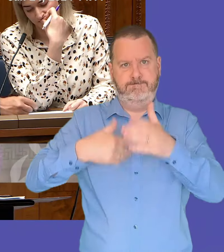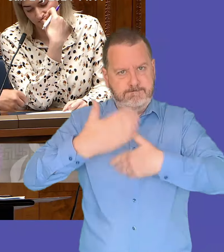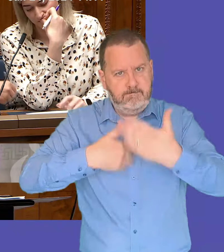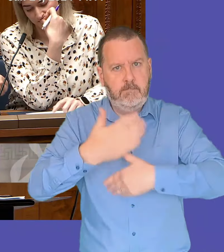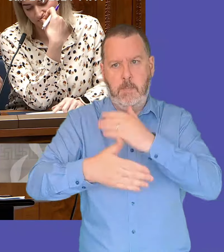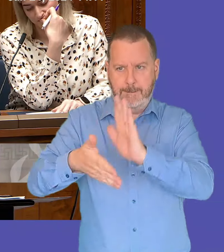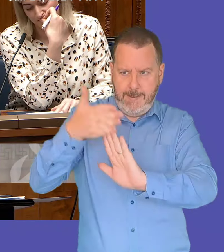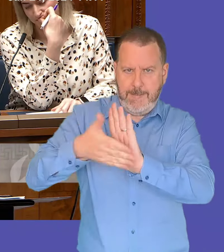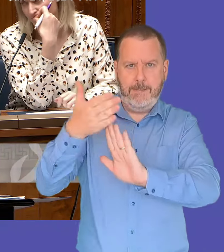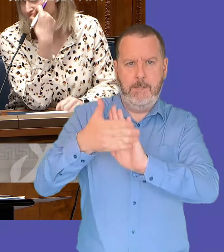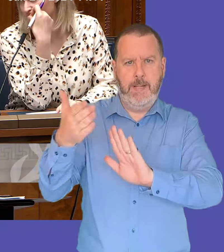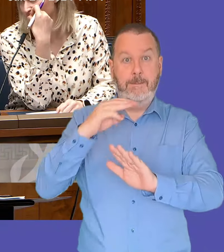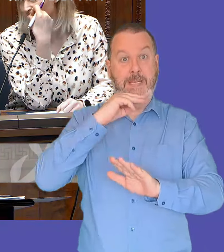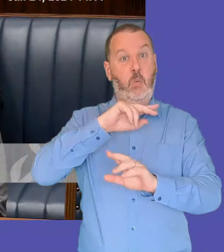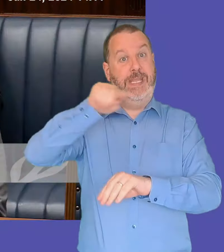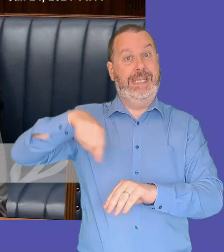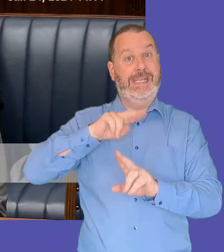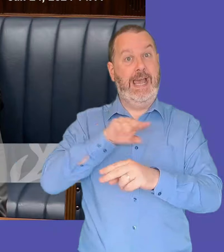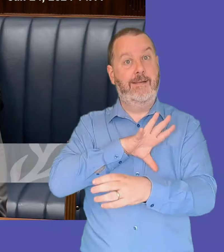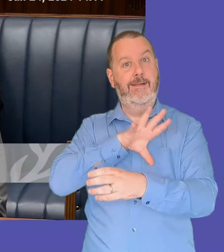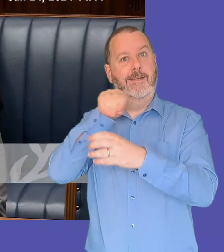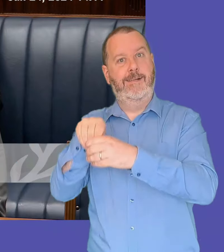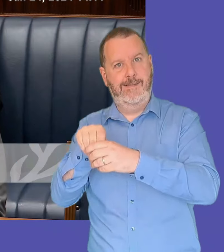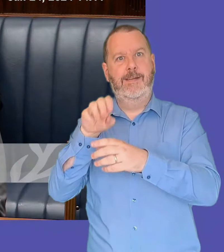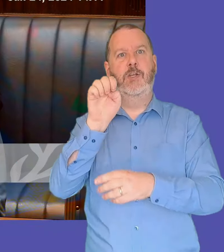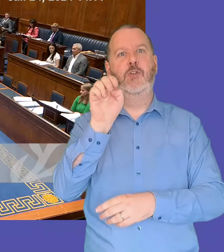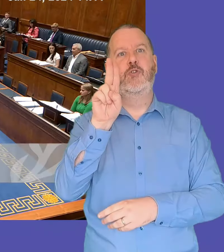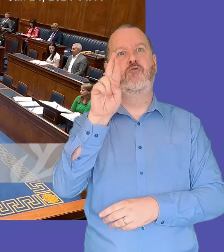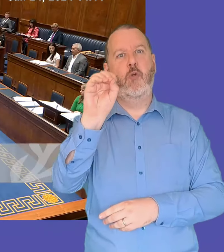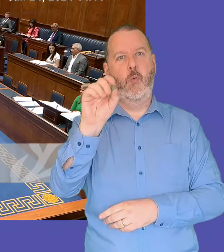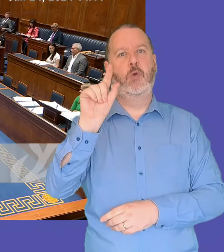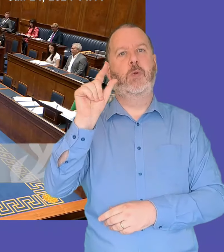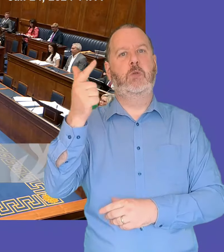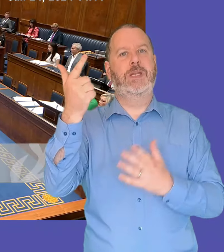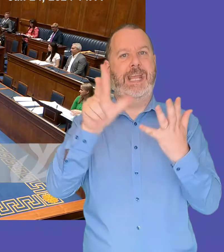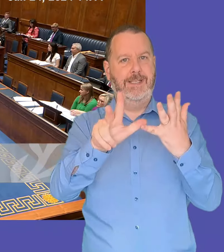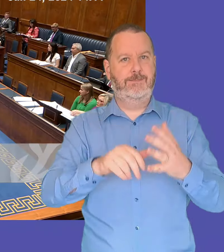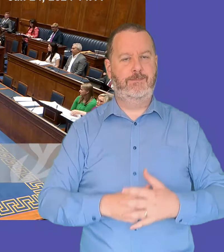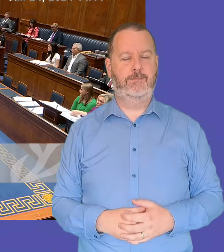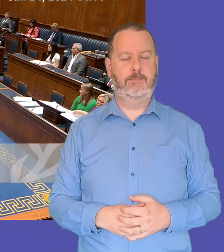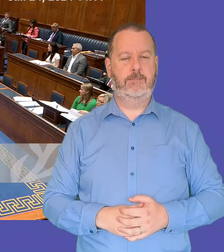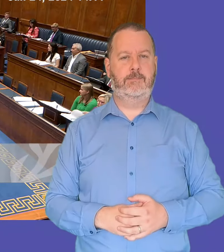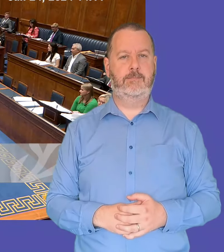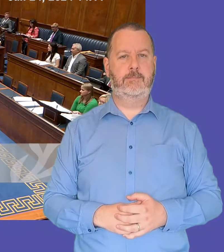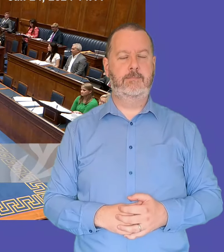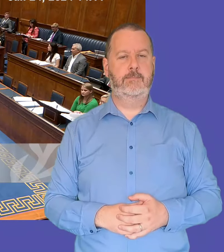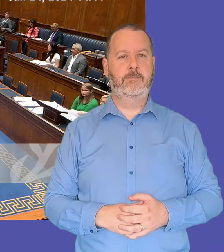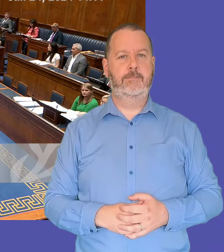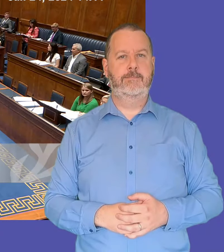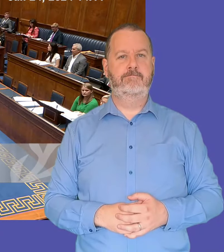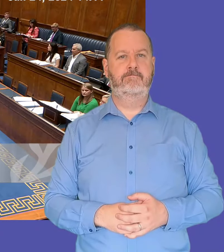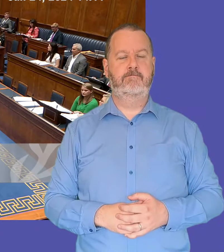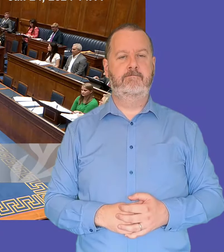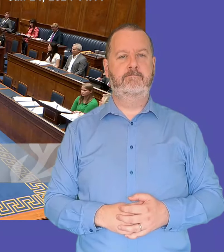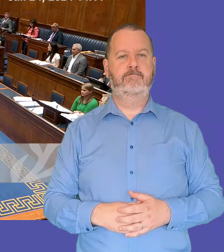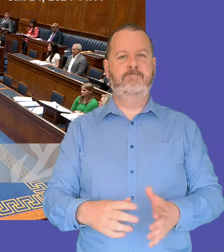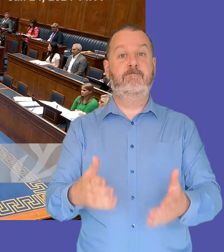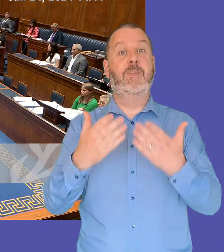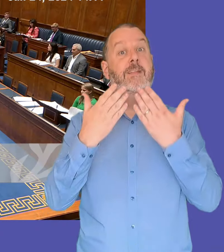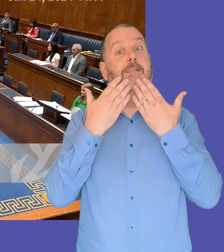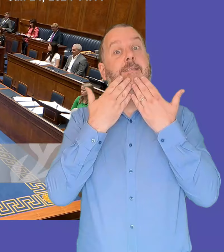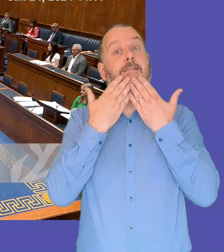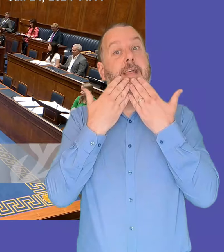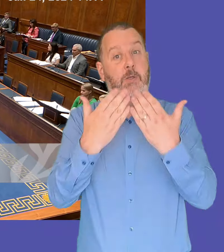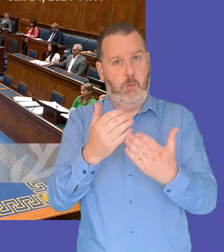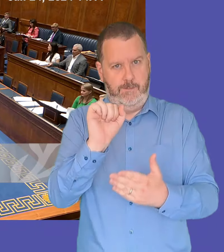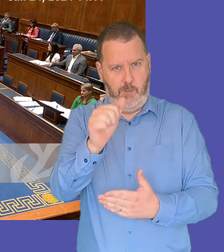secure our place within the years i call sean mulholland thank you deputy speaker and thank you first minister for your answer so far